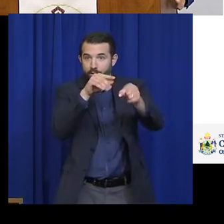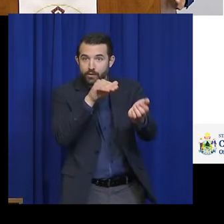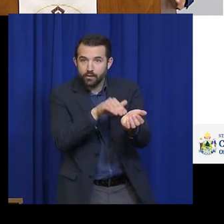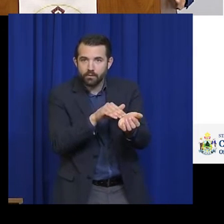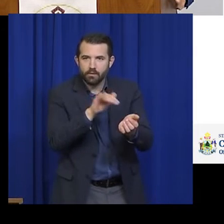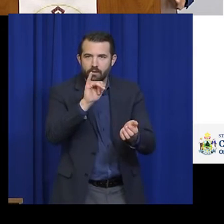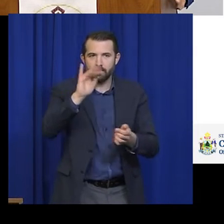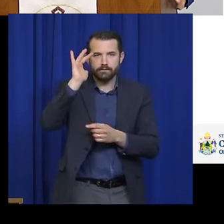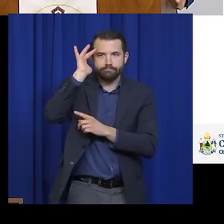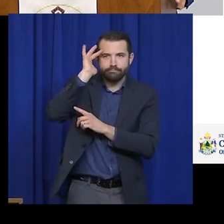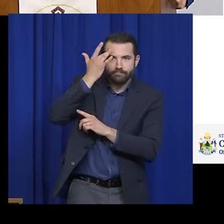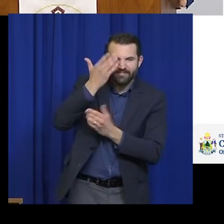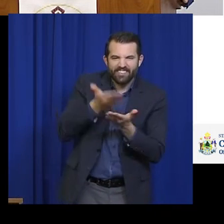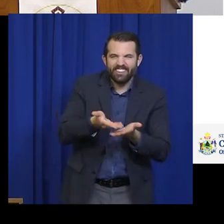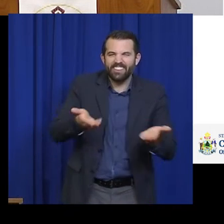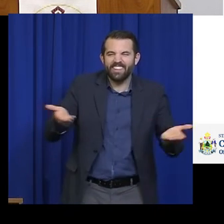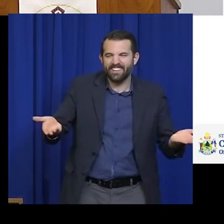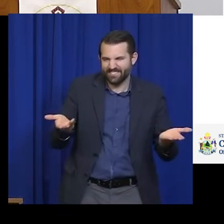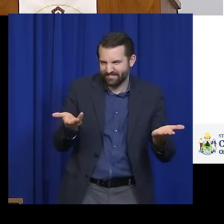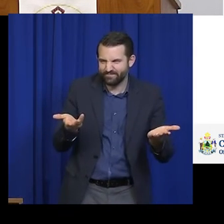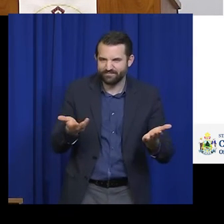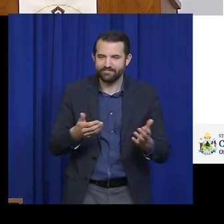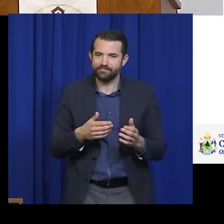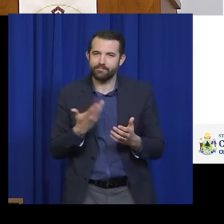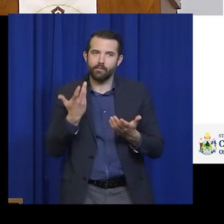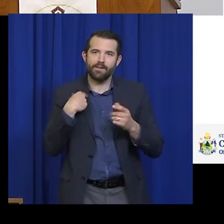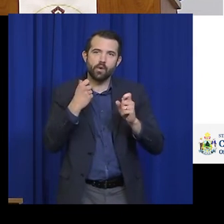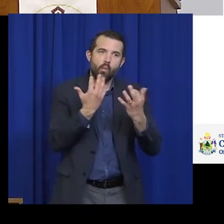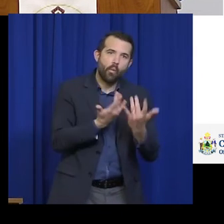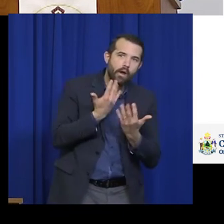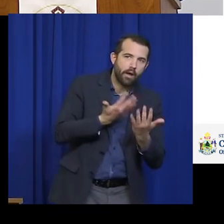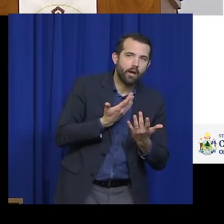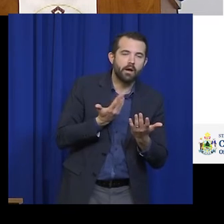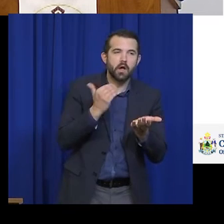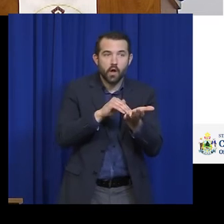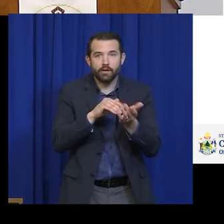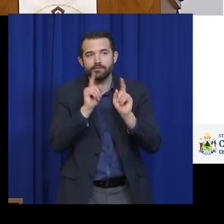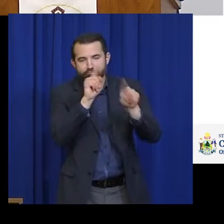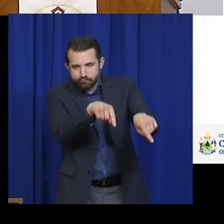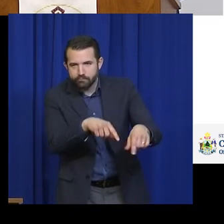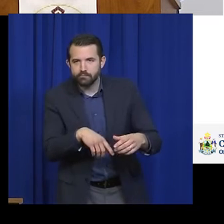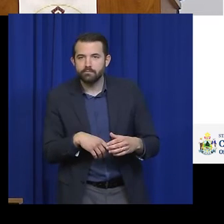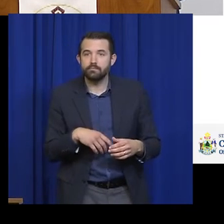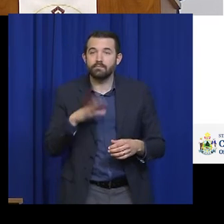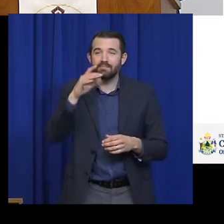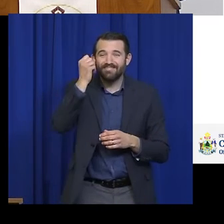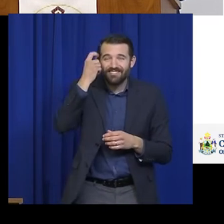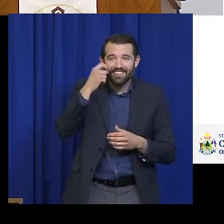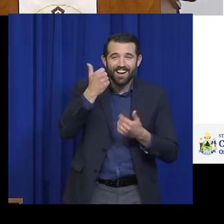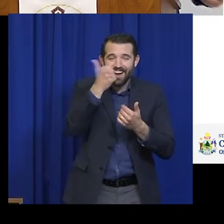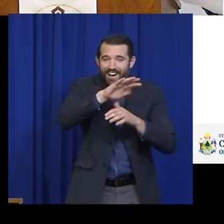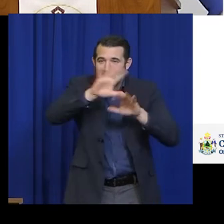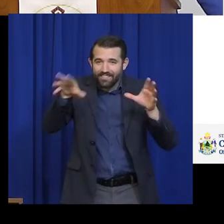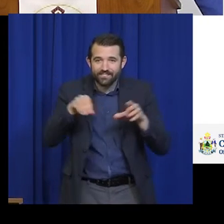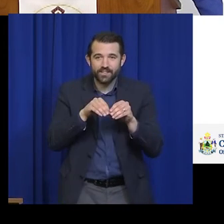outdoor activities in a way that protects your health and the health and safety of everyone around you.